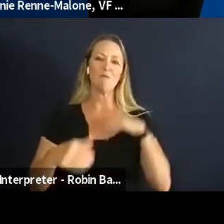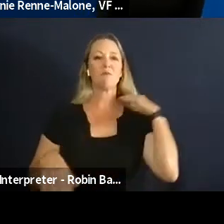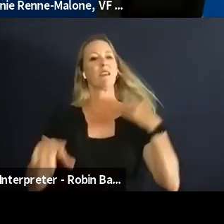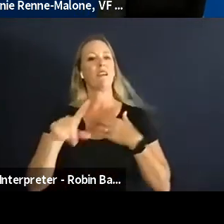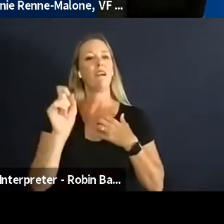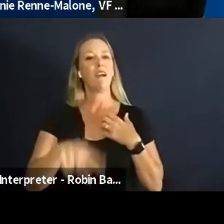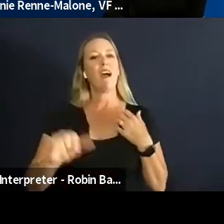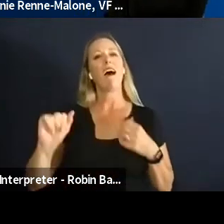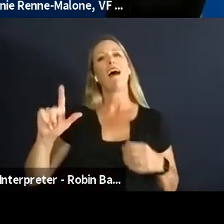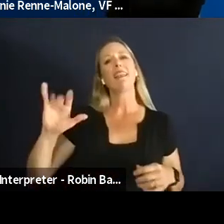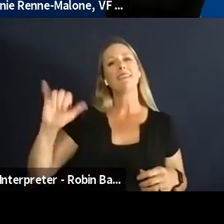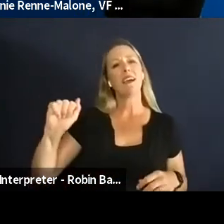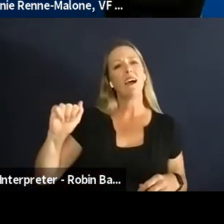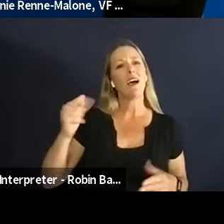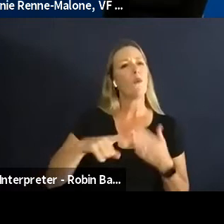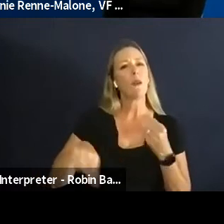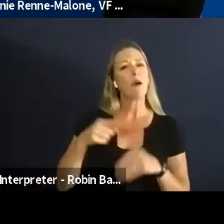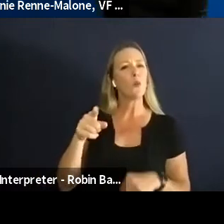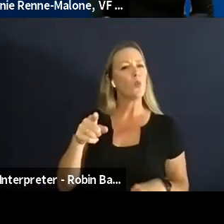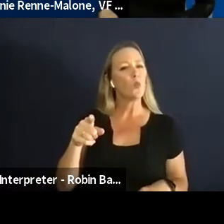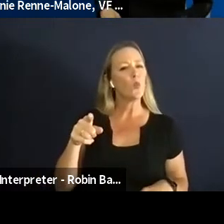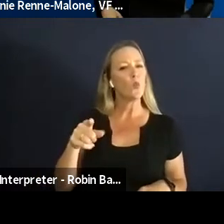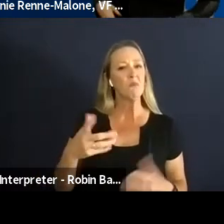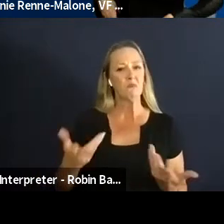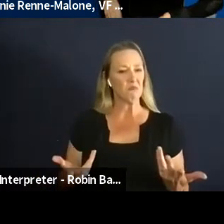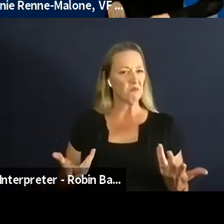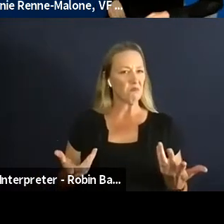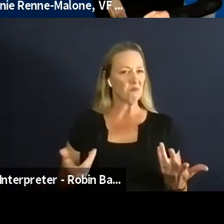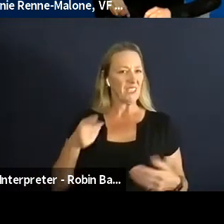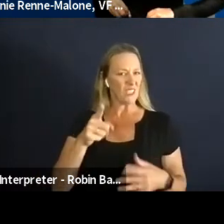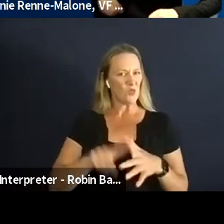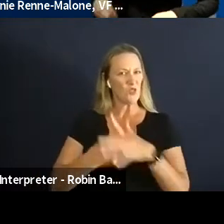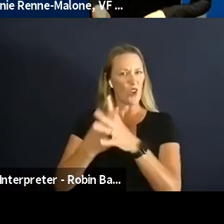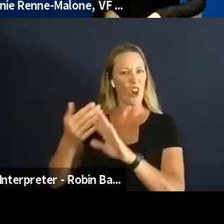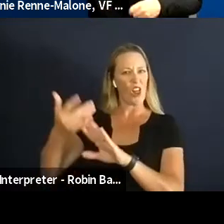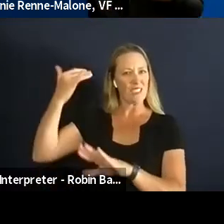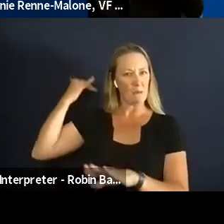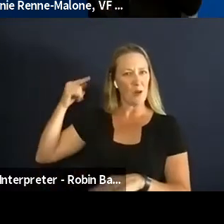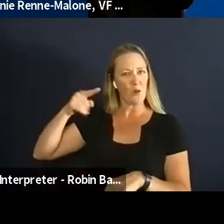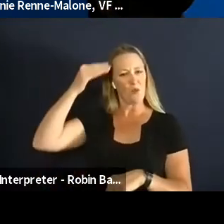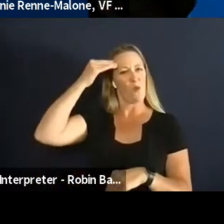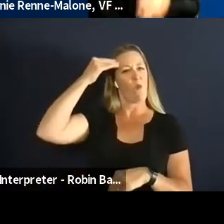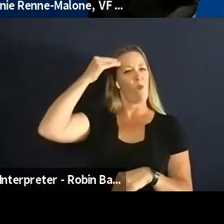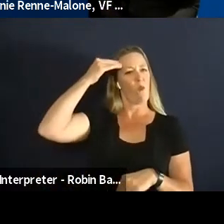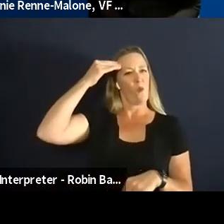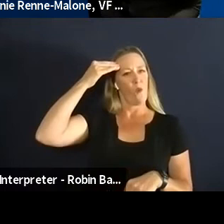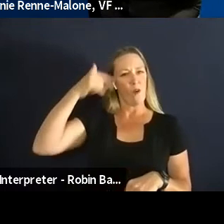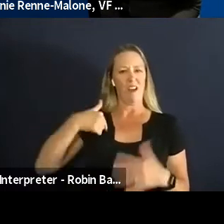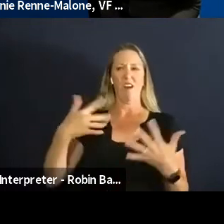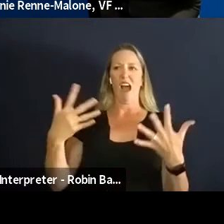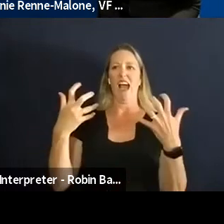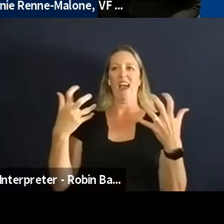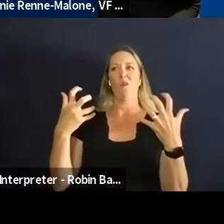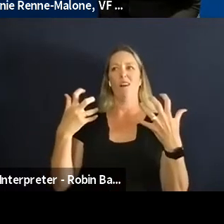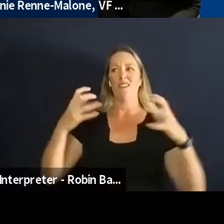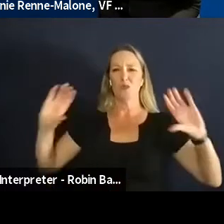about you is that do you think that I mean did you set out and sort of on this path and kind of know that this is the that you were going to have to do something